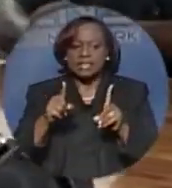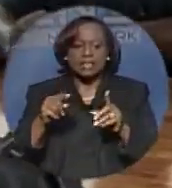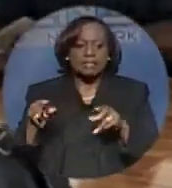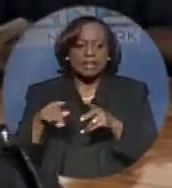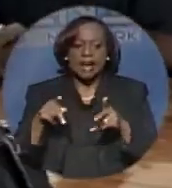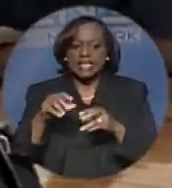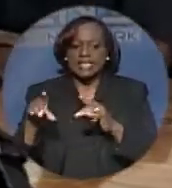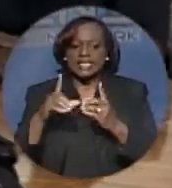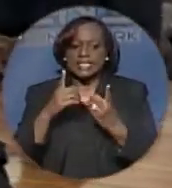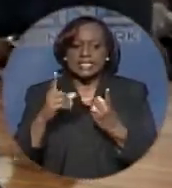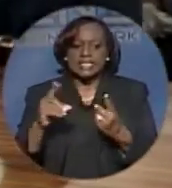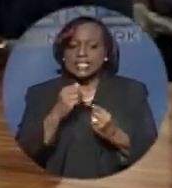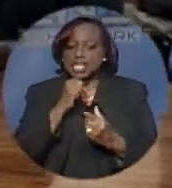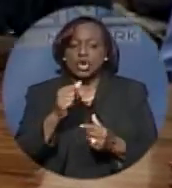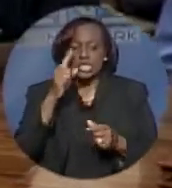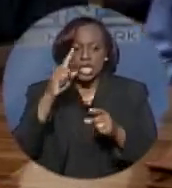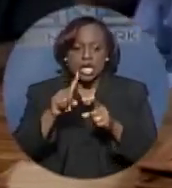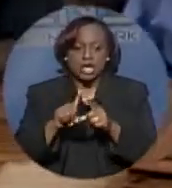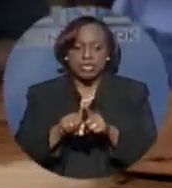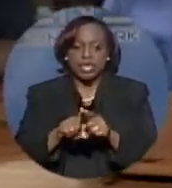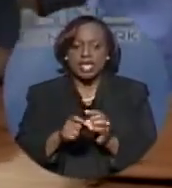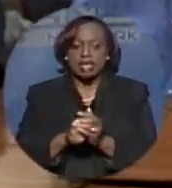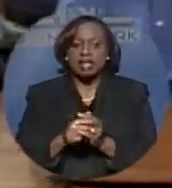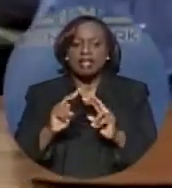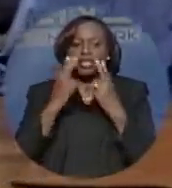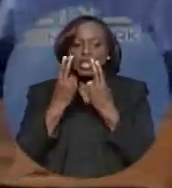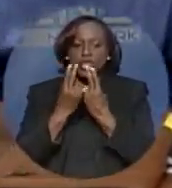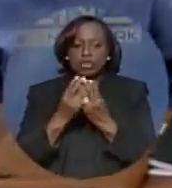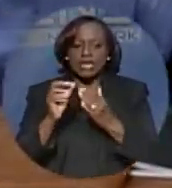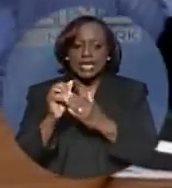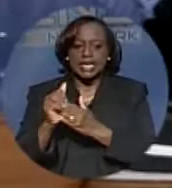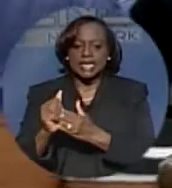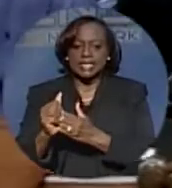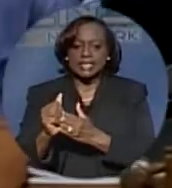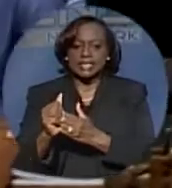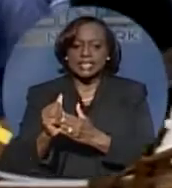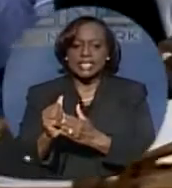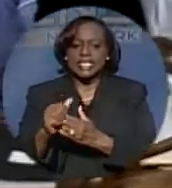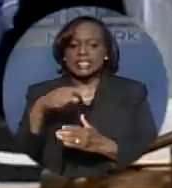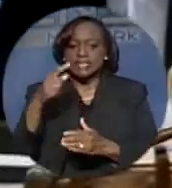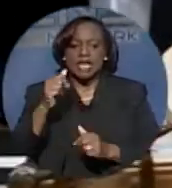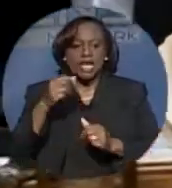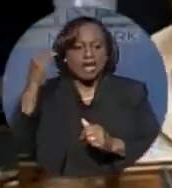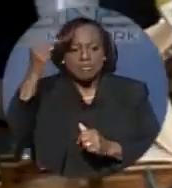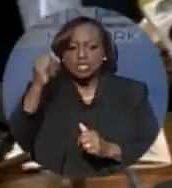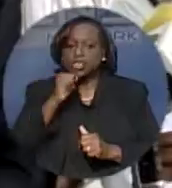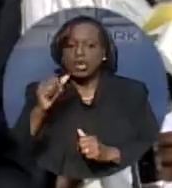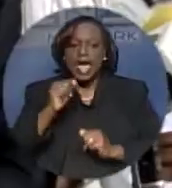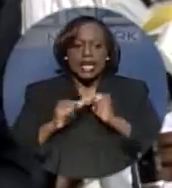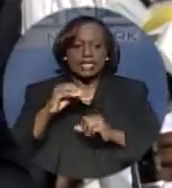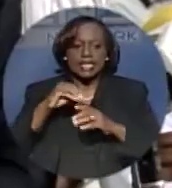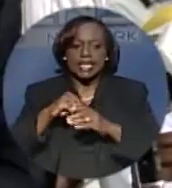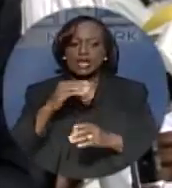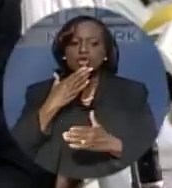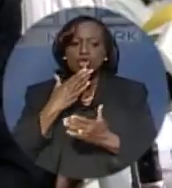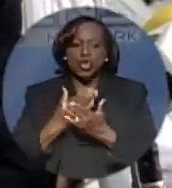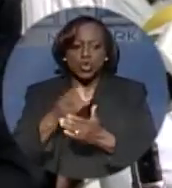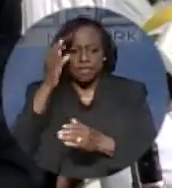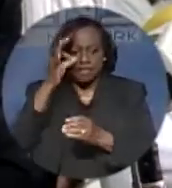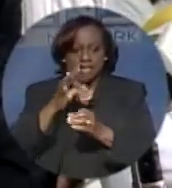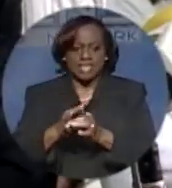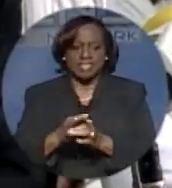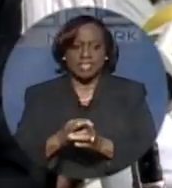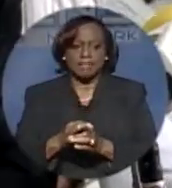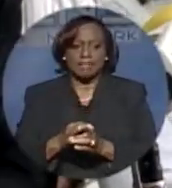unconstitutional. And the union leaders are of the view that the government is not acting in good faith. His